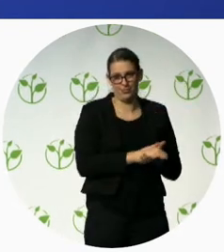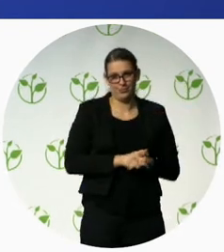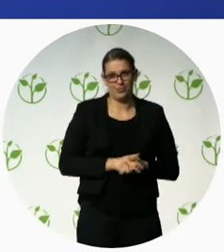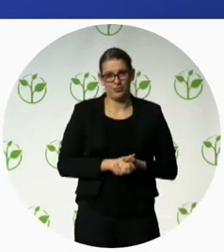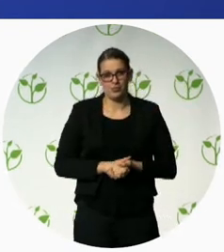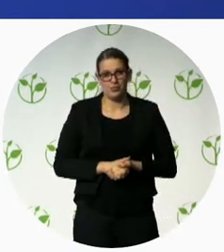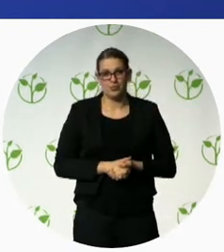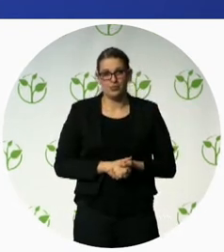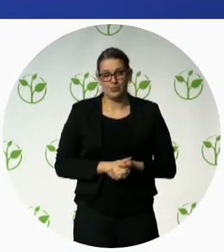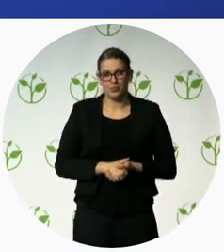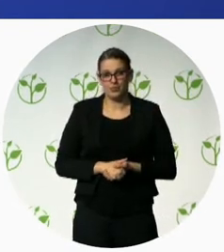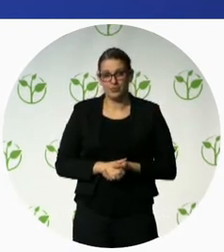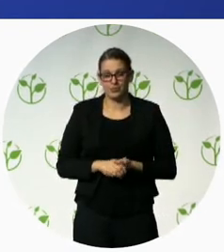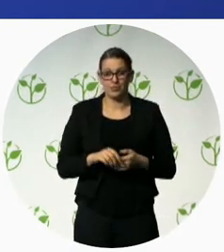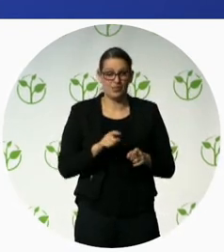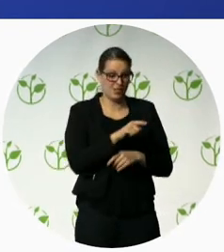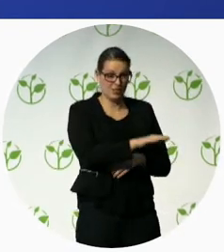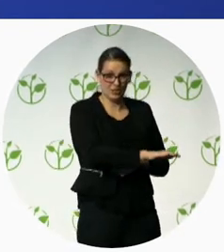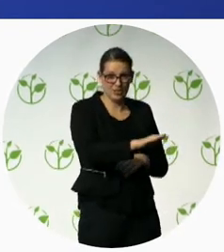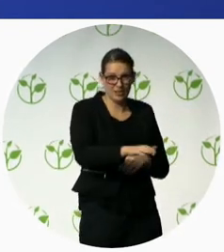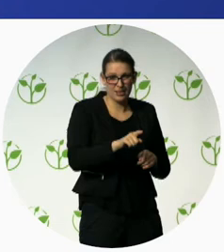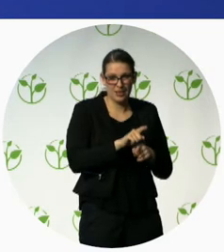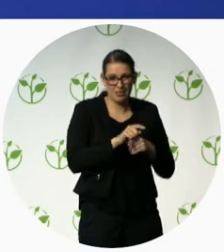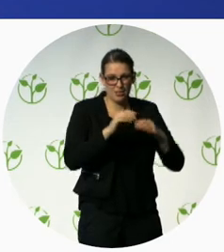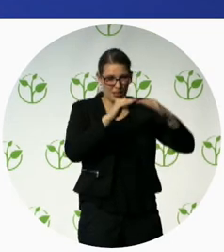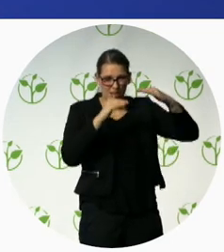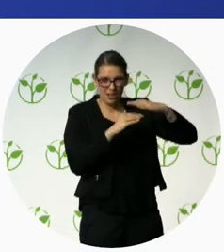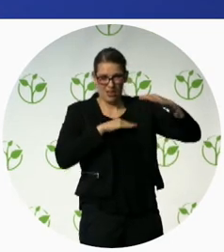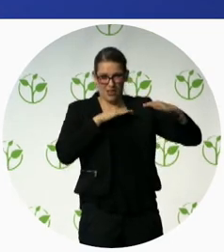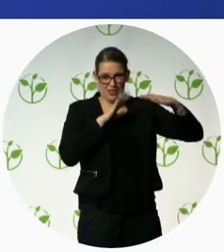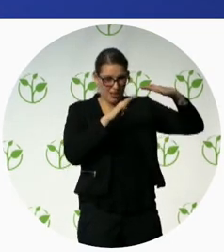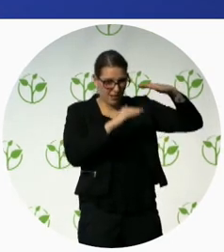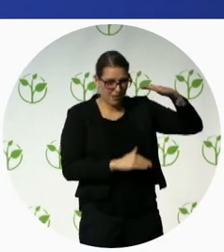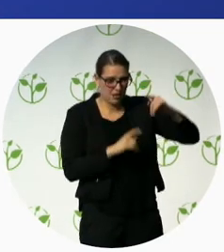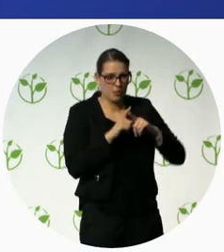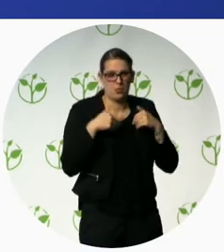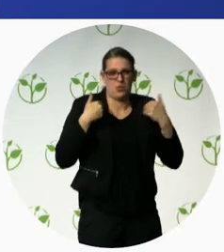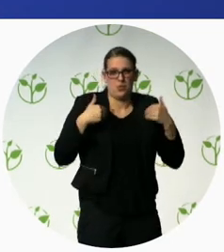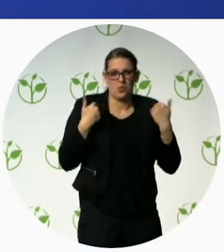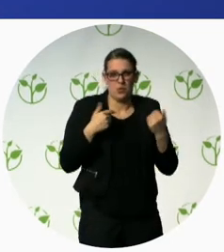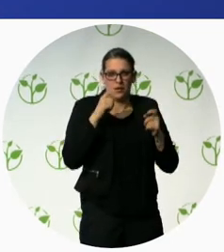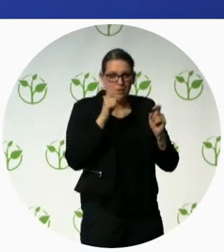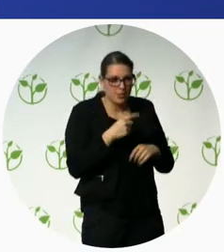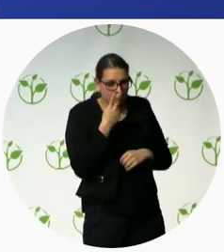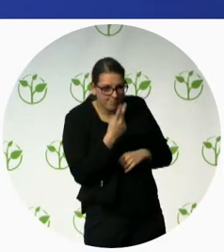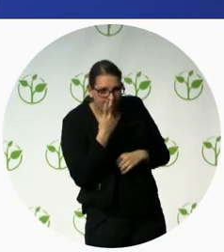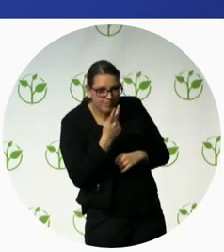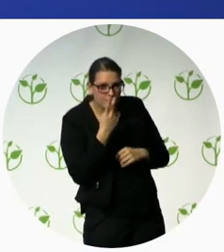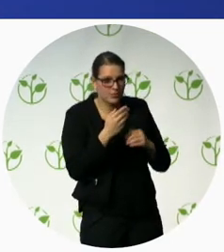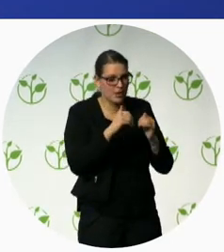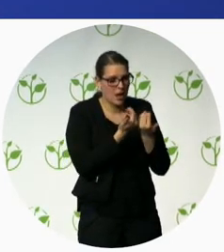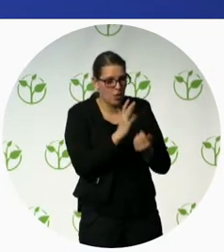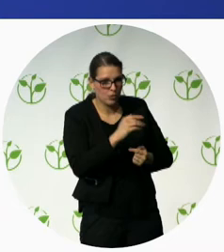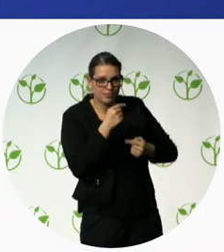young because it's related to the golden age and also related to the development of the brain. So you will have